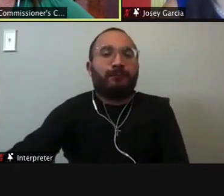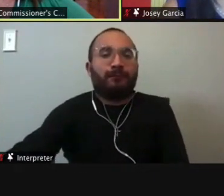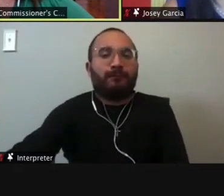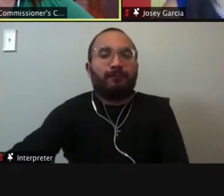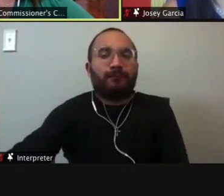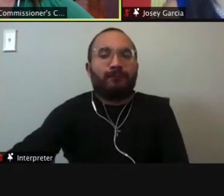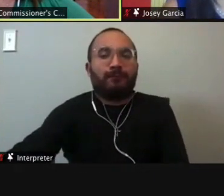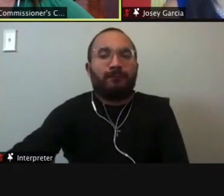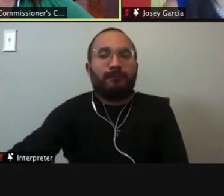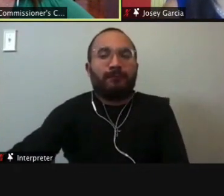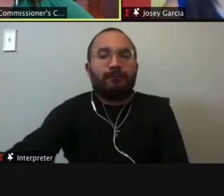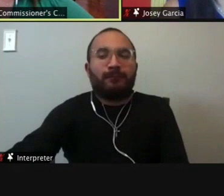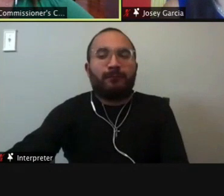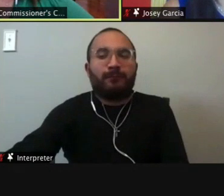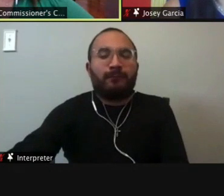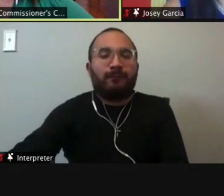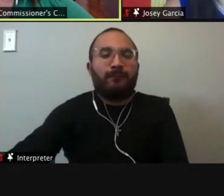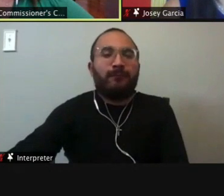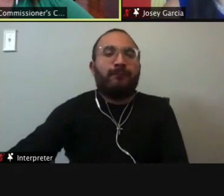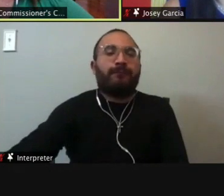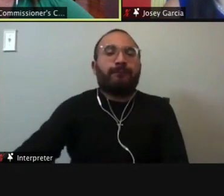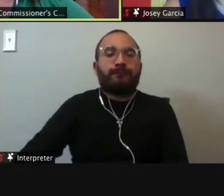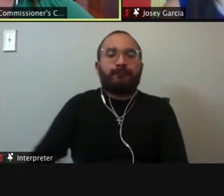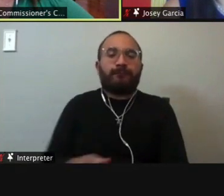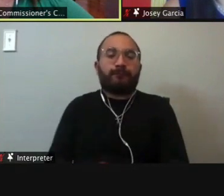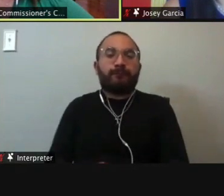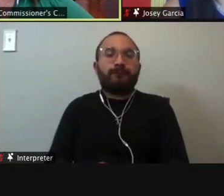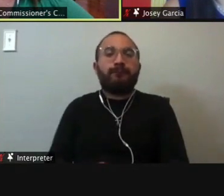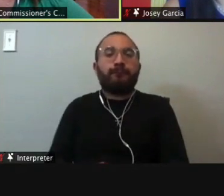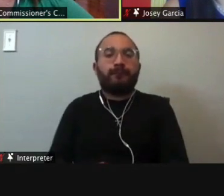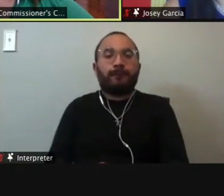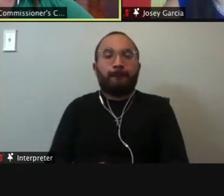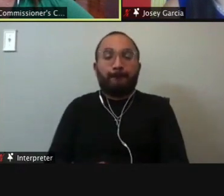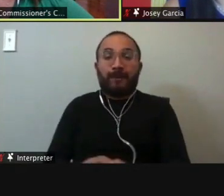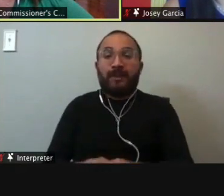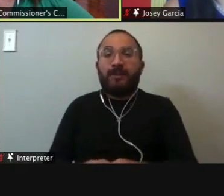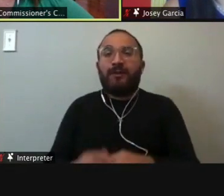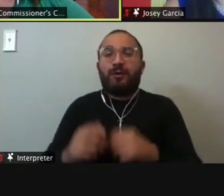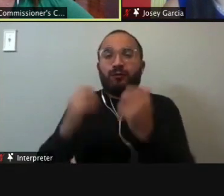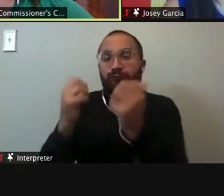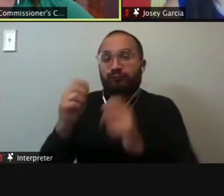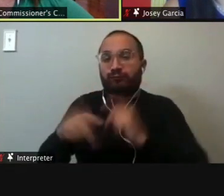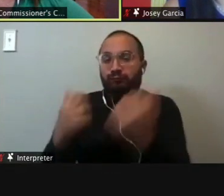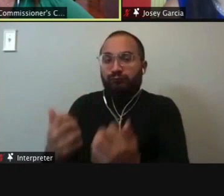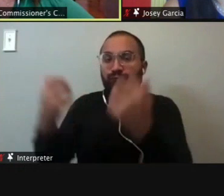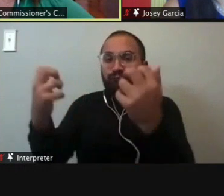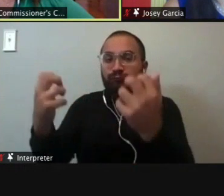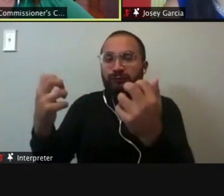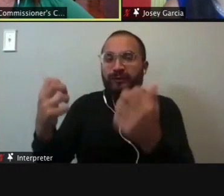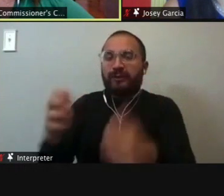Alrighty. So another question coming in from the audience, um, also related to methadone treatment.